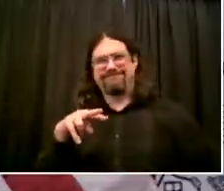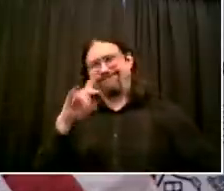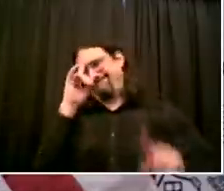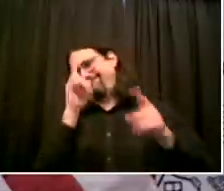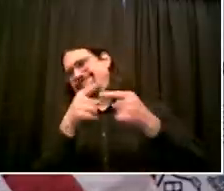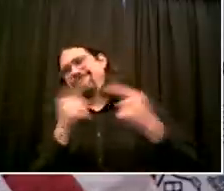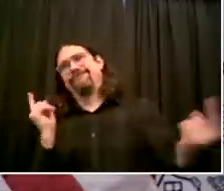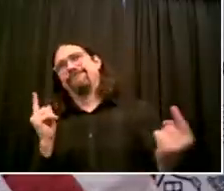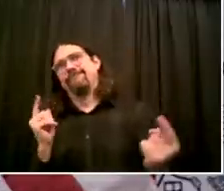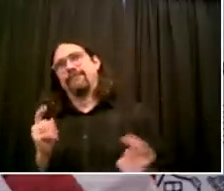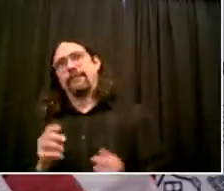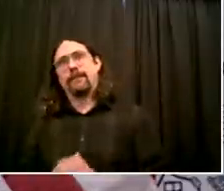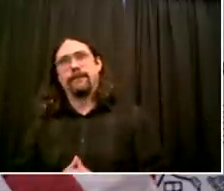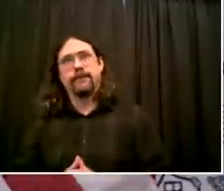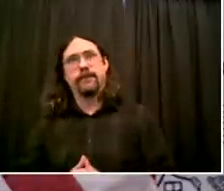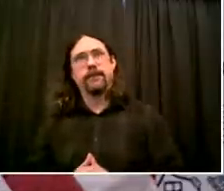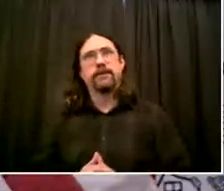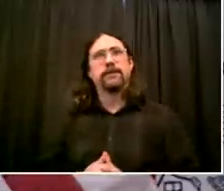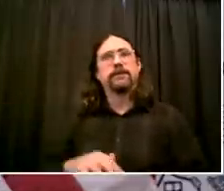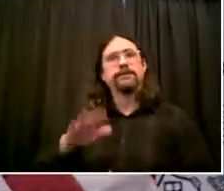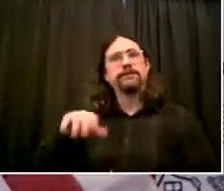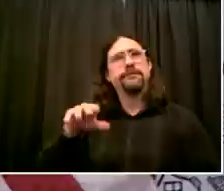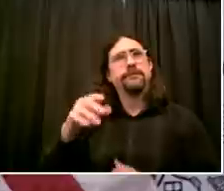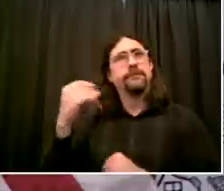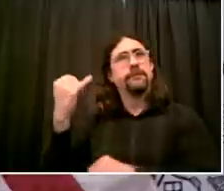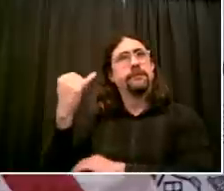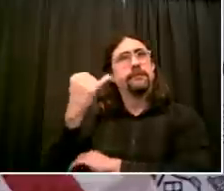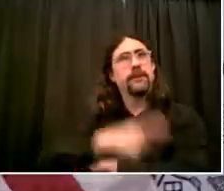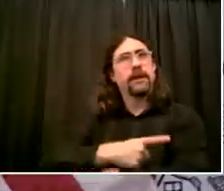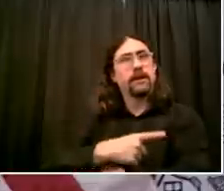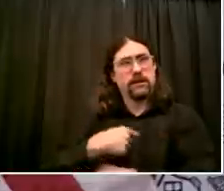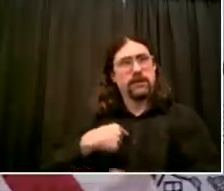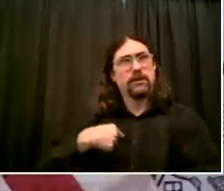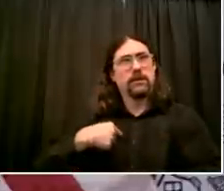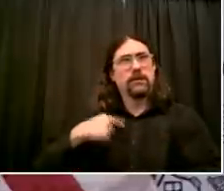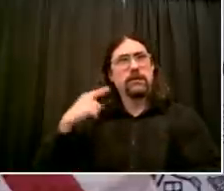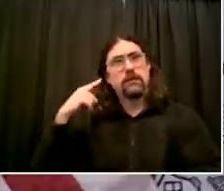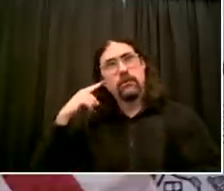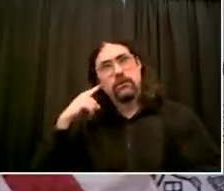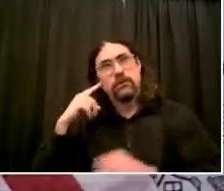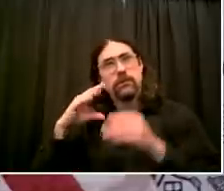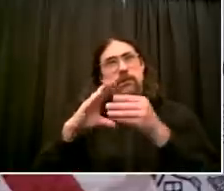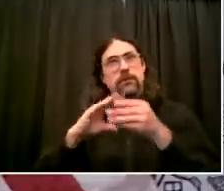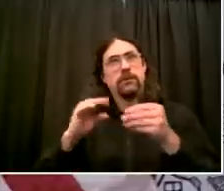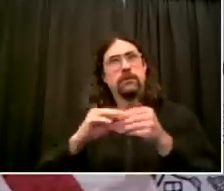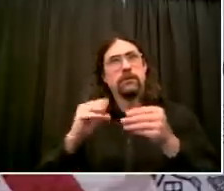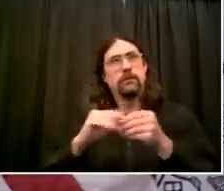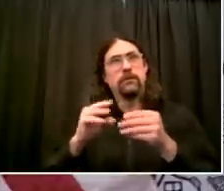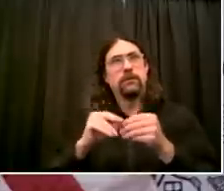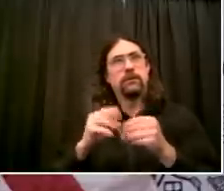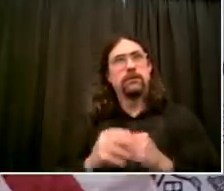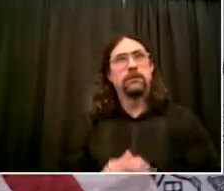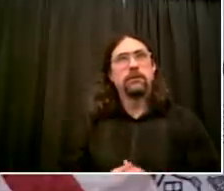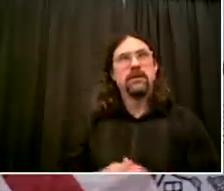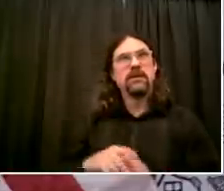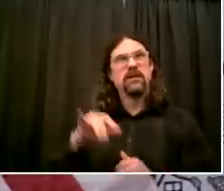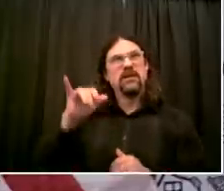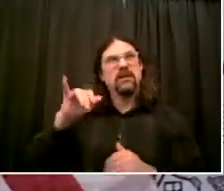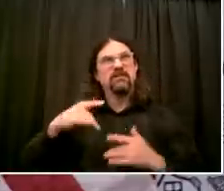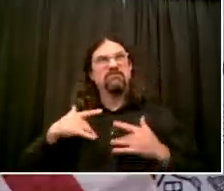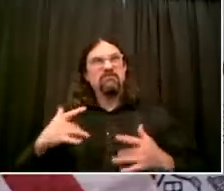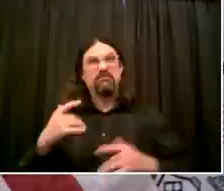brutality. Emails show your closest aides and deputy mayors were on a thread in which they were,